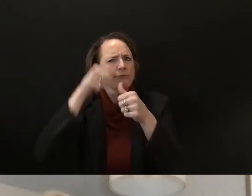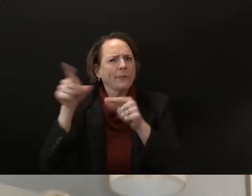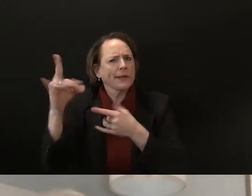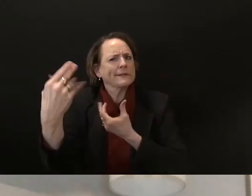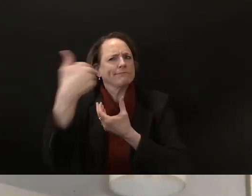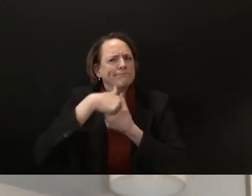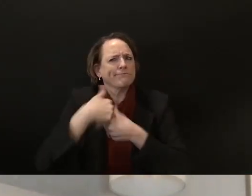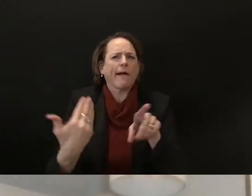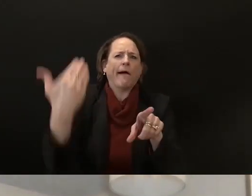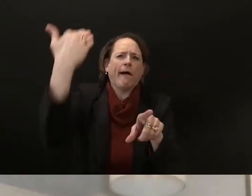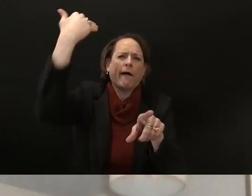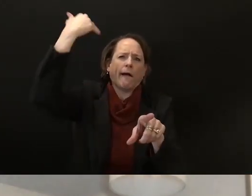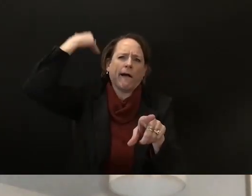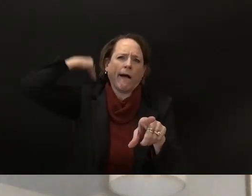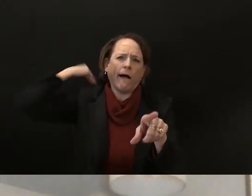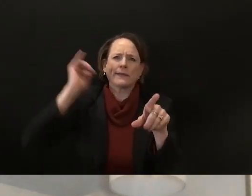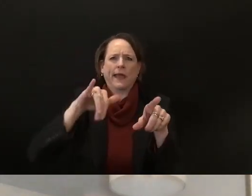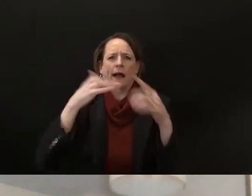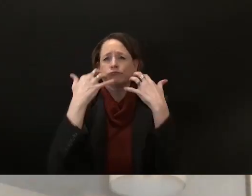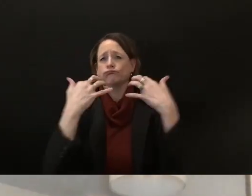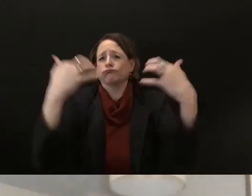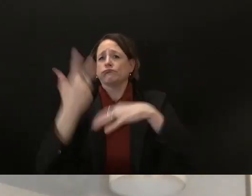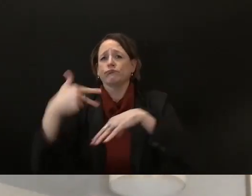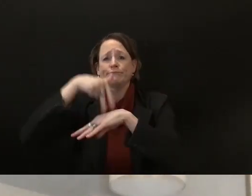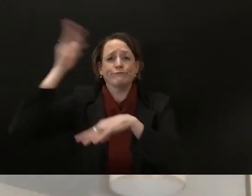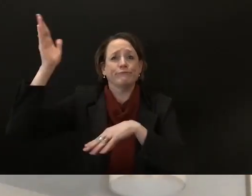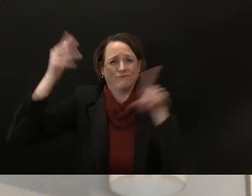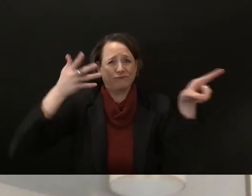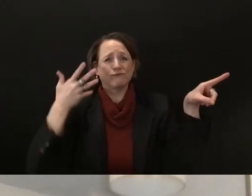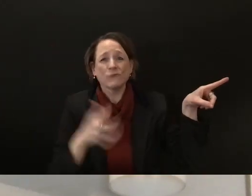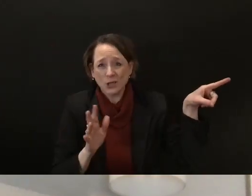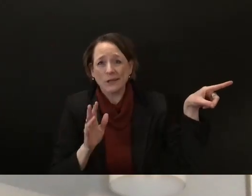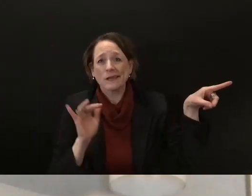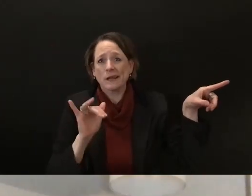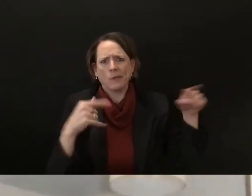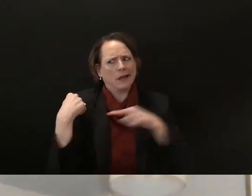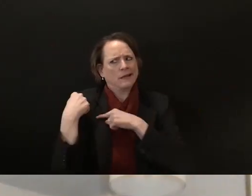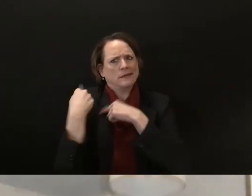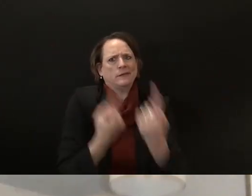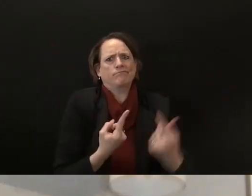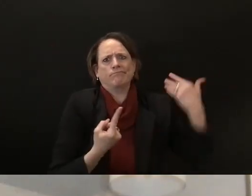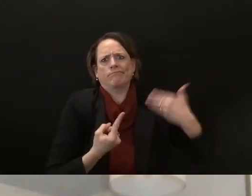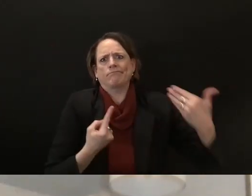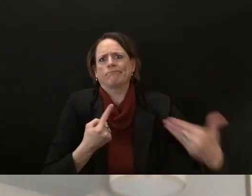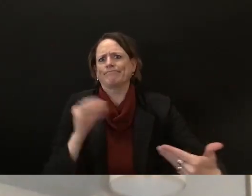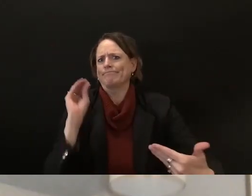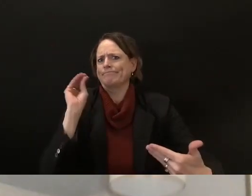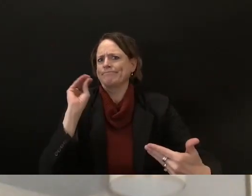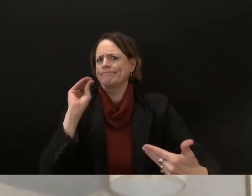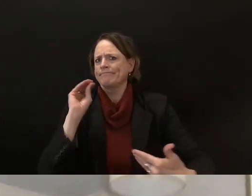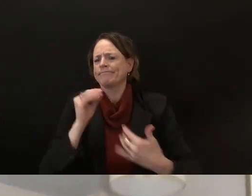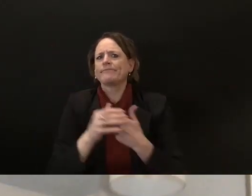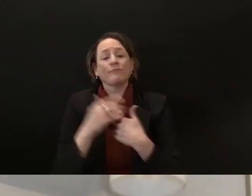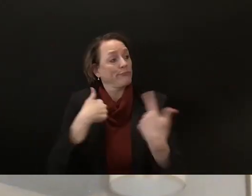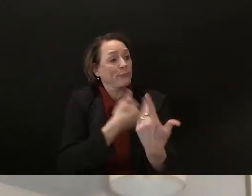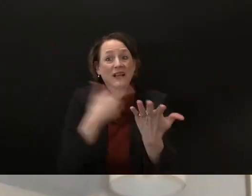yeah it's happened before hasn't happened hasn't happened recently but we continue to to try and reach out um so yeah anyways